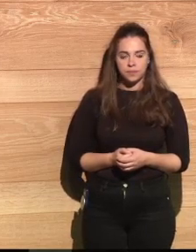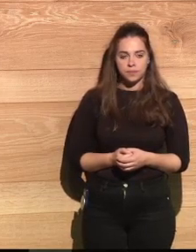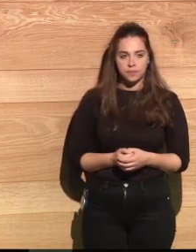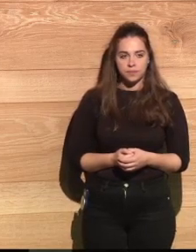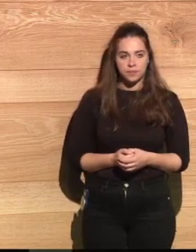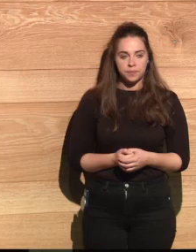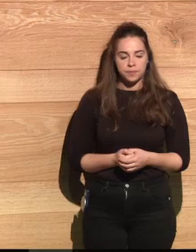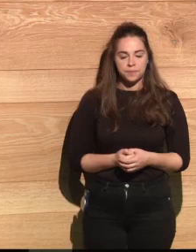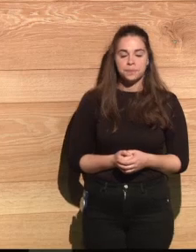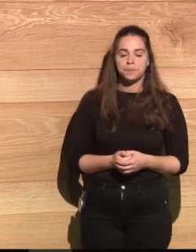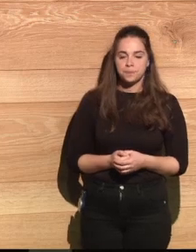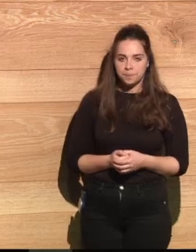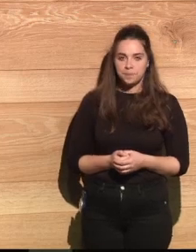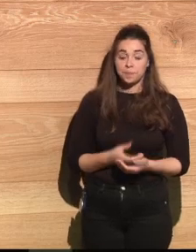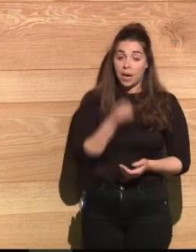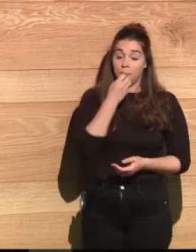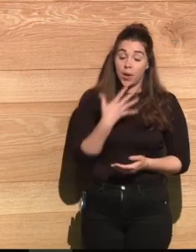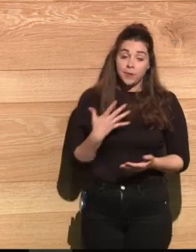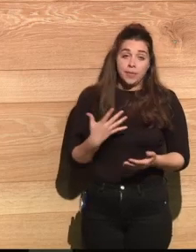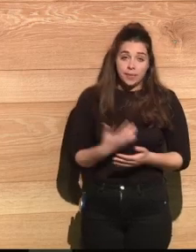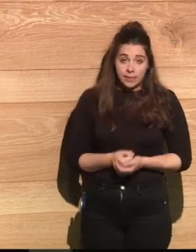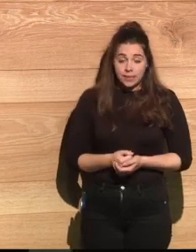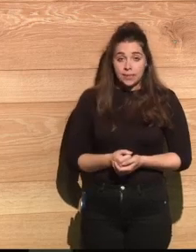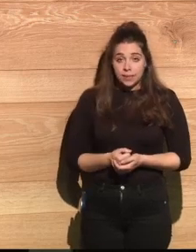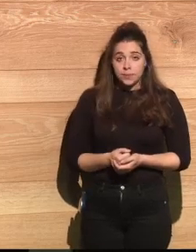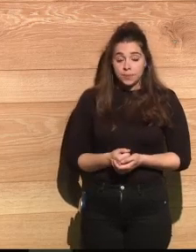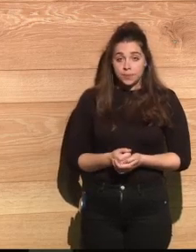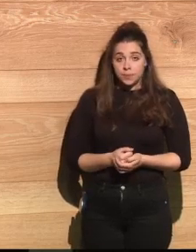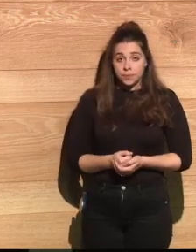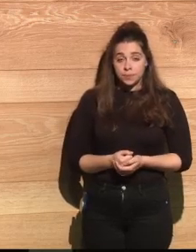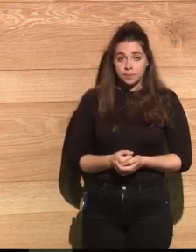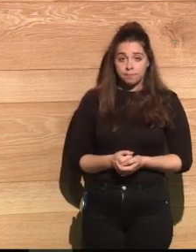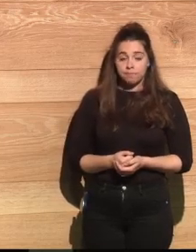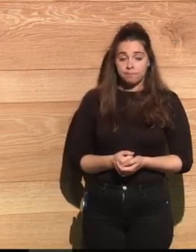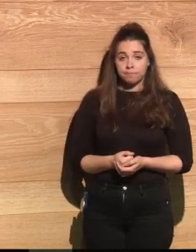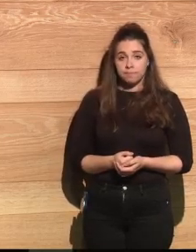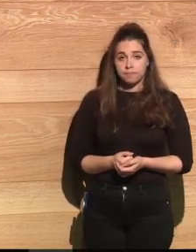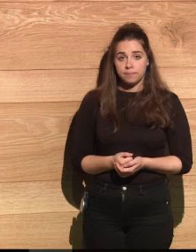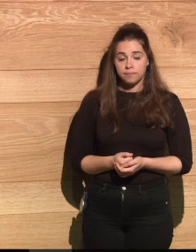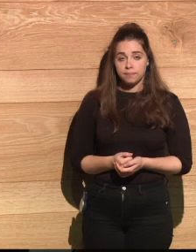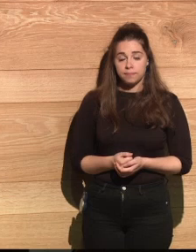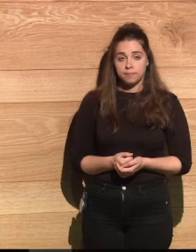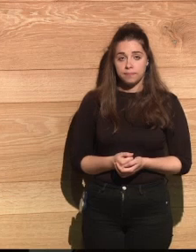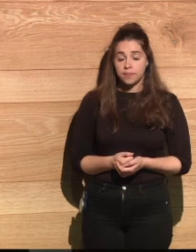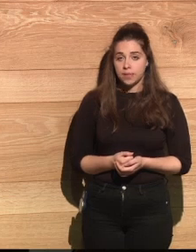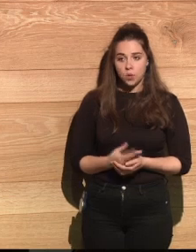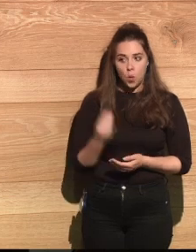Well, this is a very difficult question you raised.